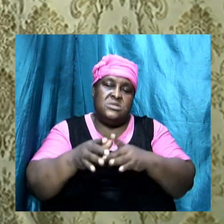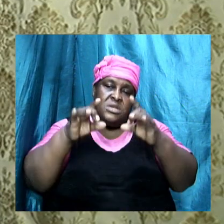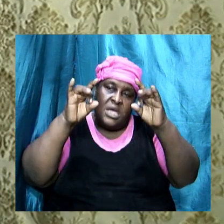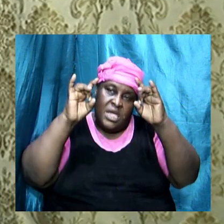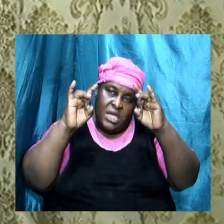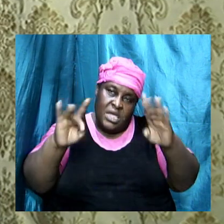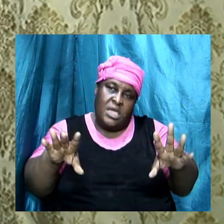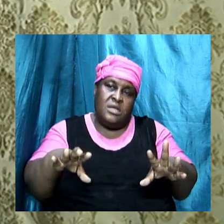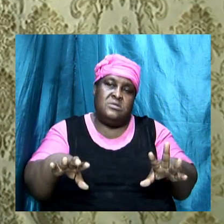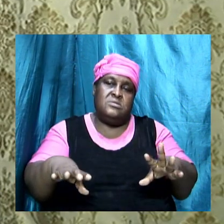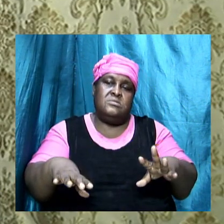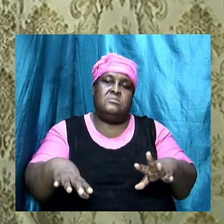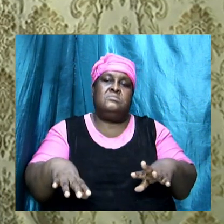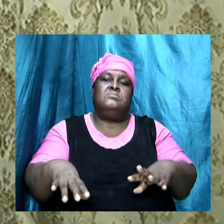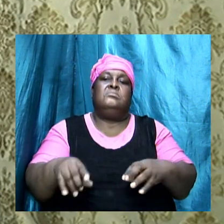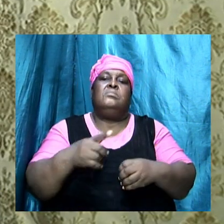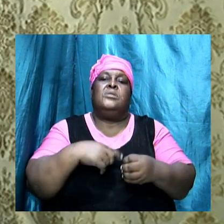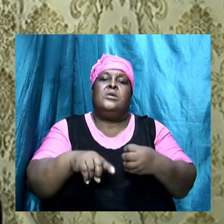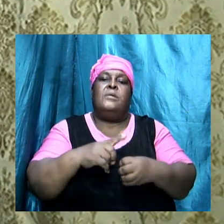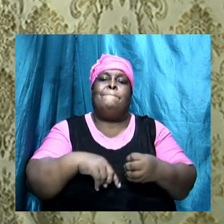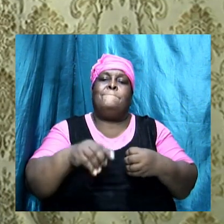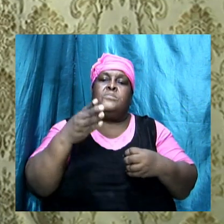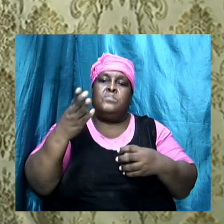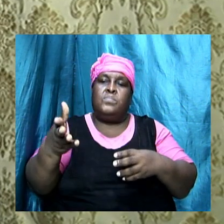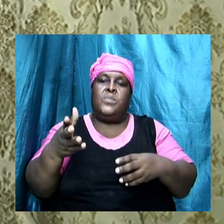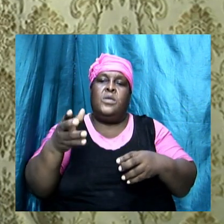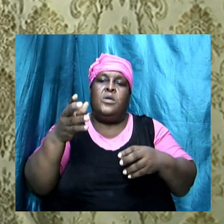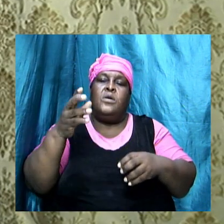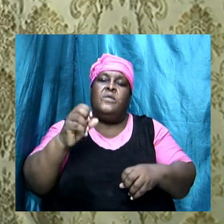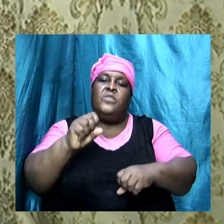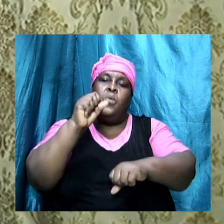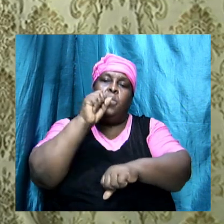deeds in the Greek means works